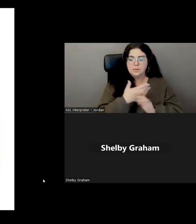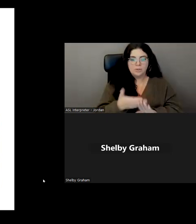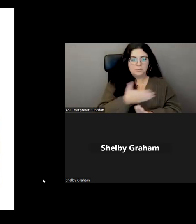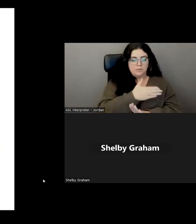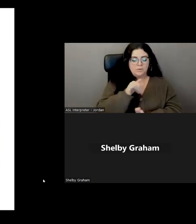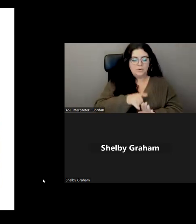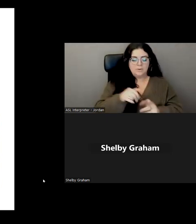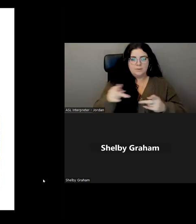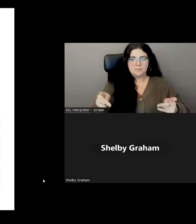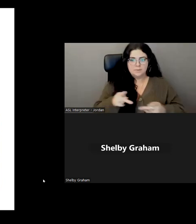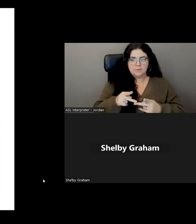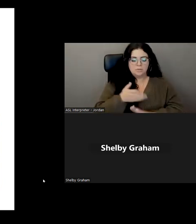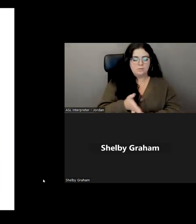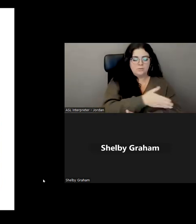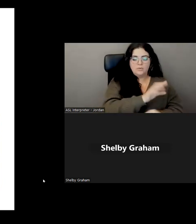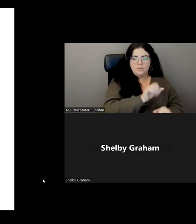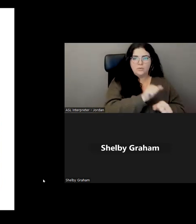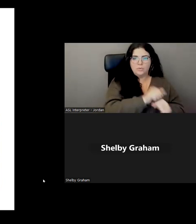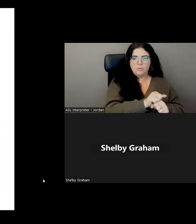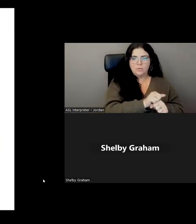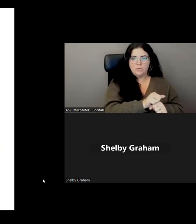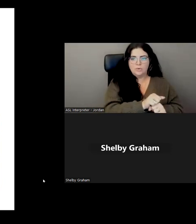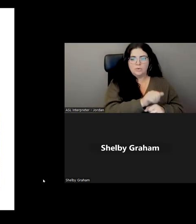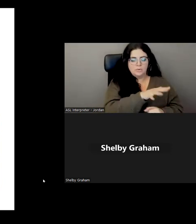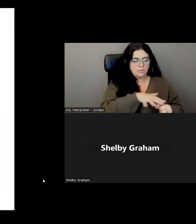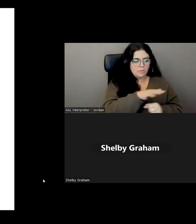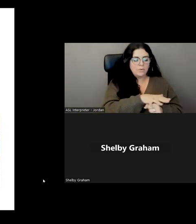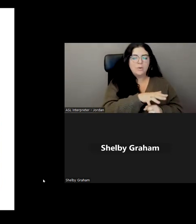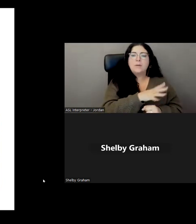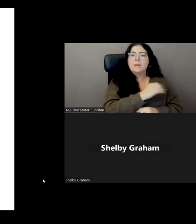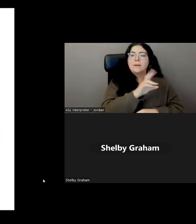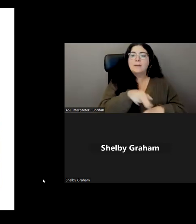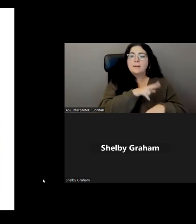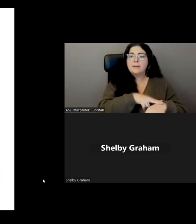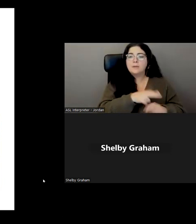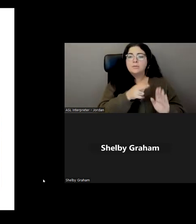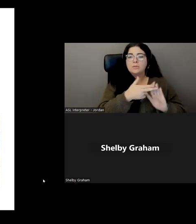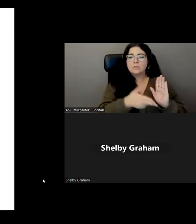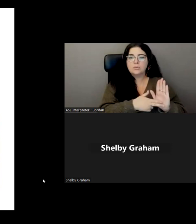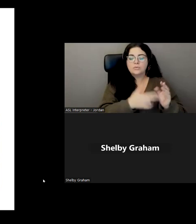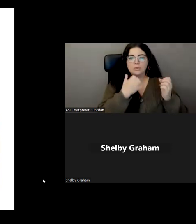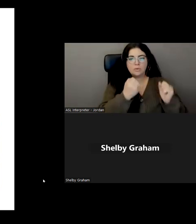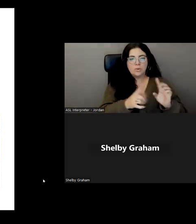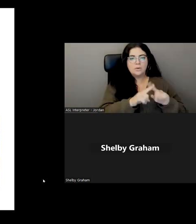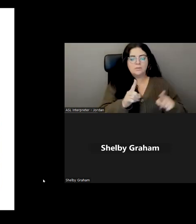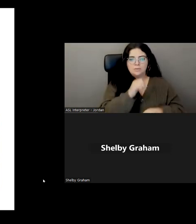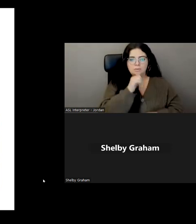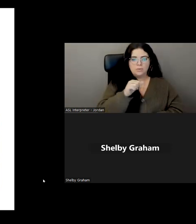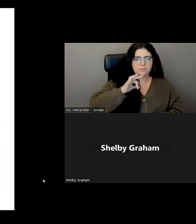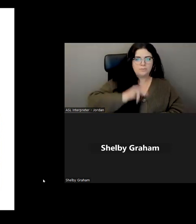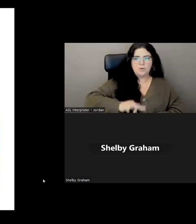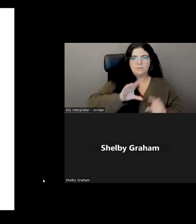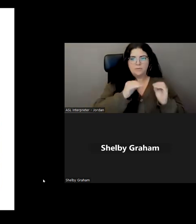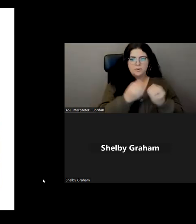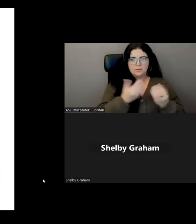position, Sherry fulfilled a number of local and national contracts with a number of not-for-profit organizations